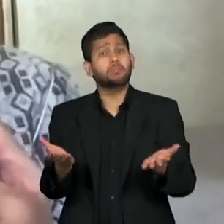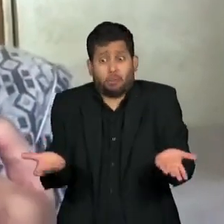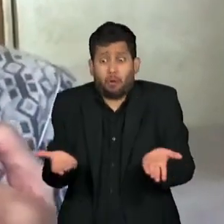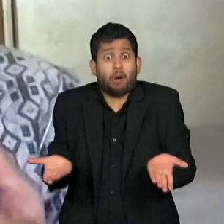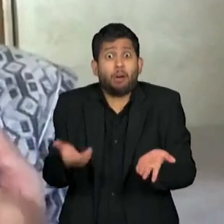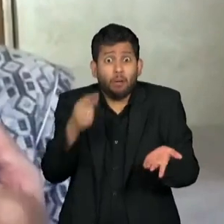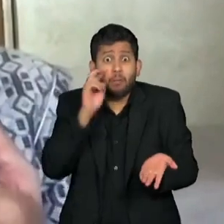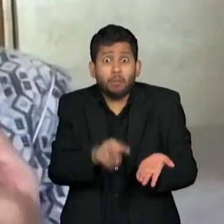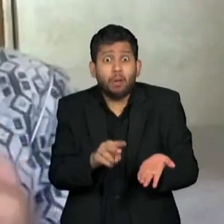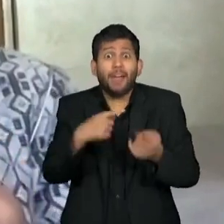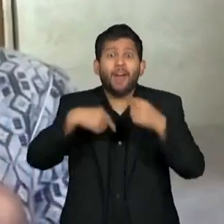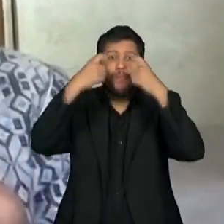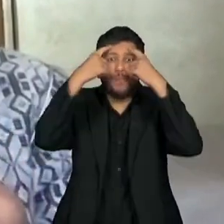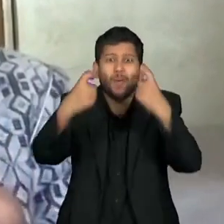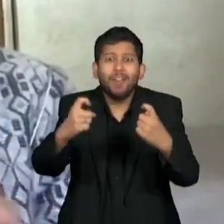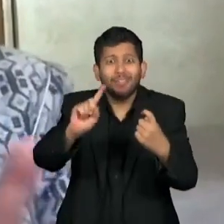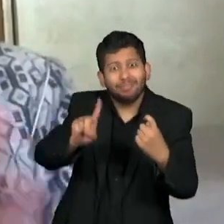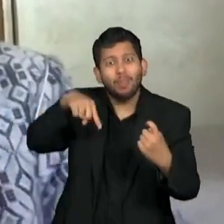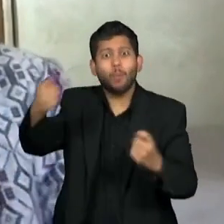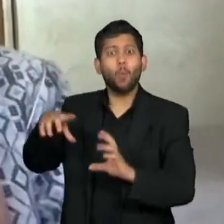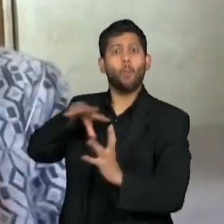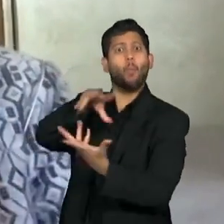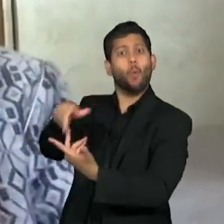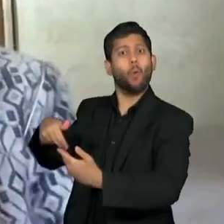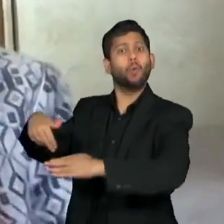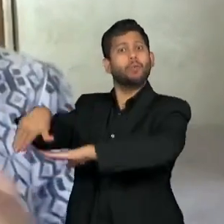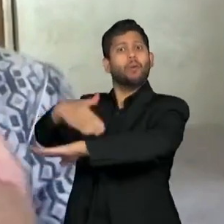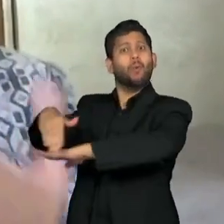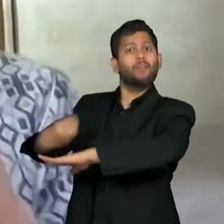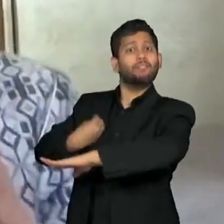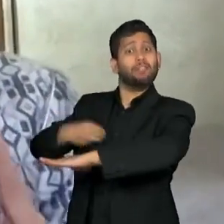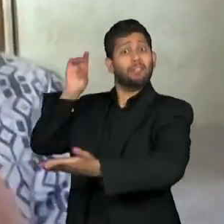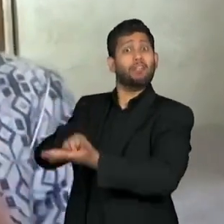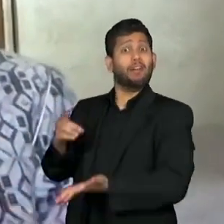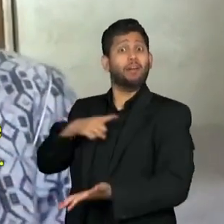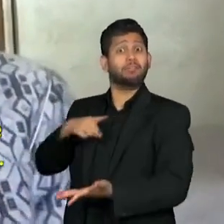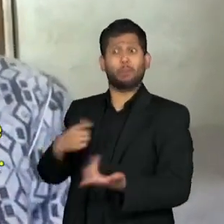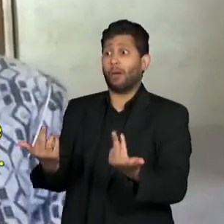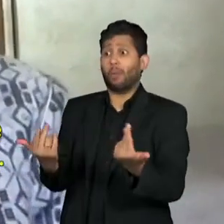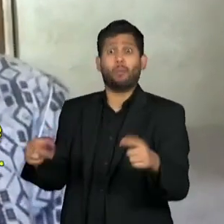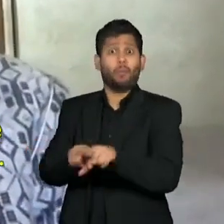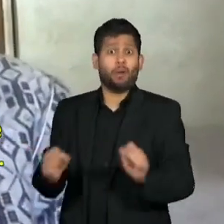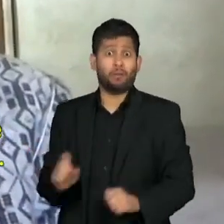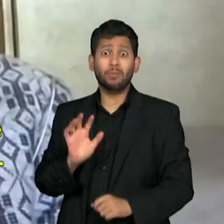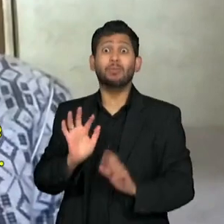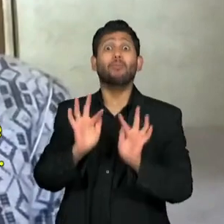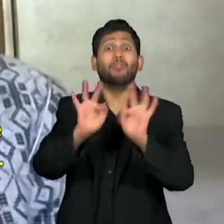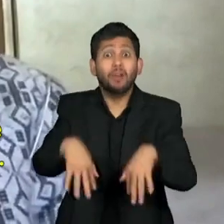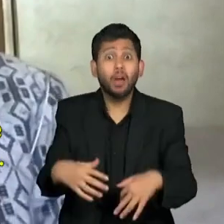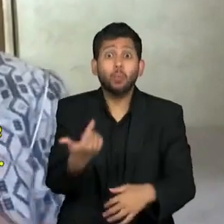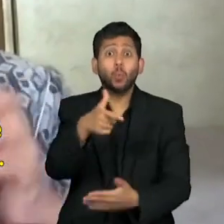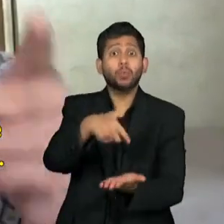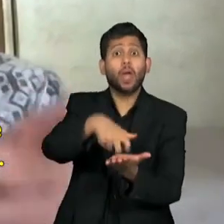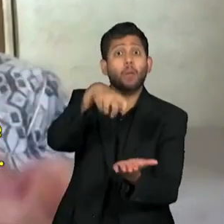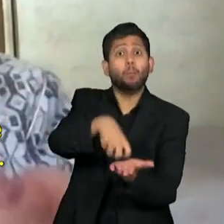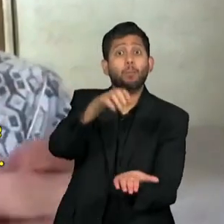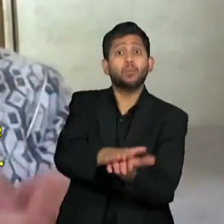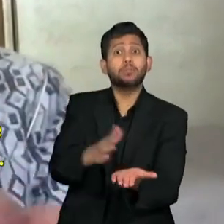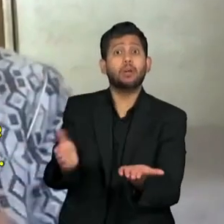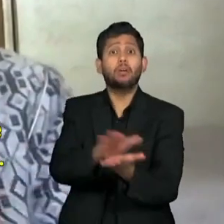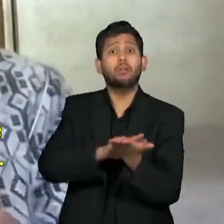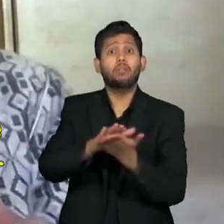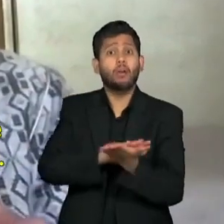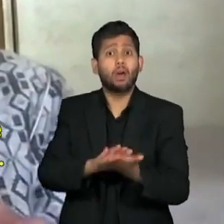becomes, is real-world violence. And the last part is impunity. You will not have accountability if you